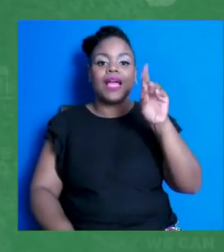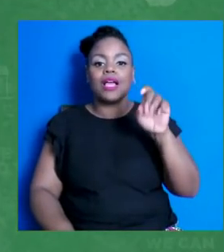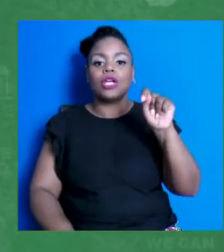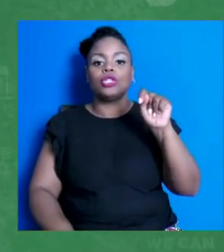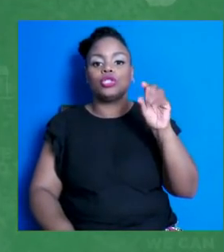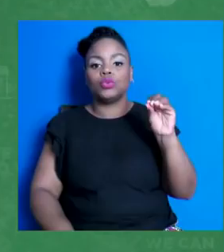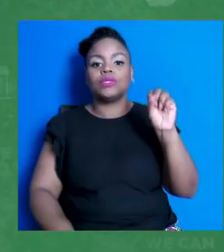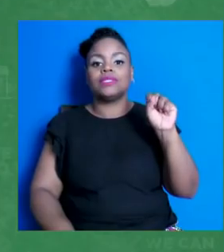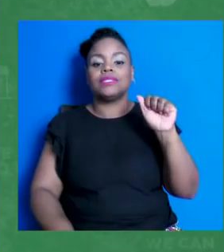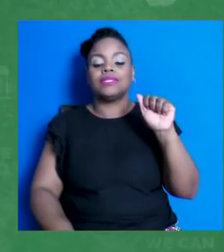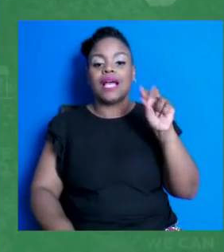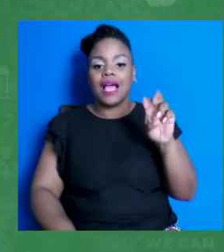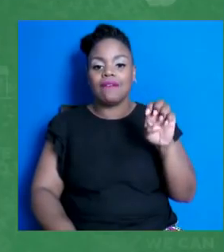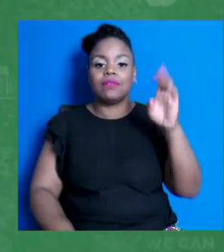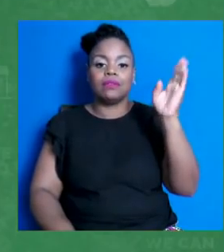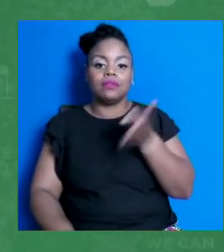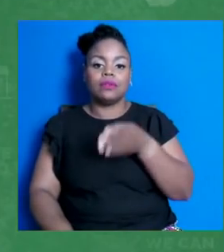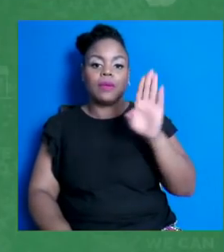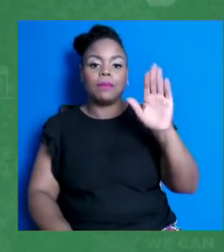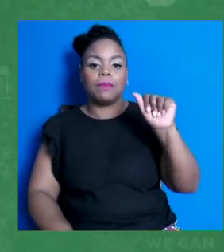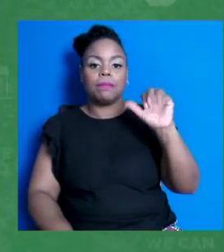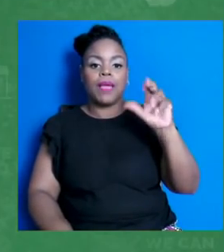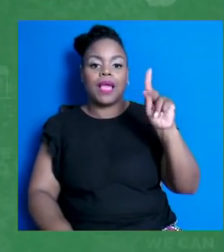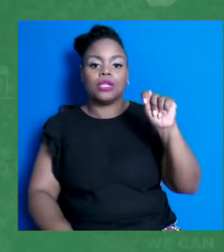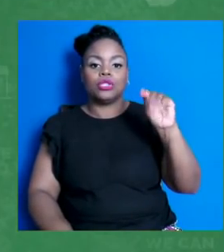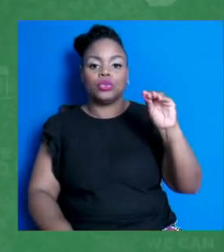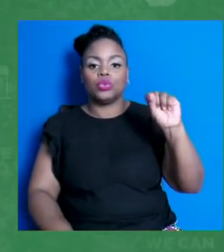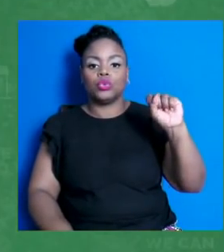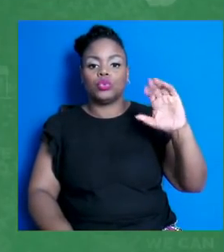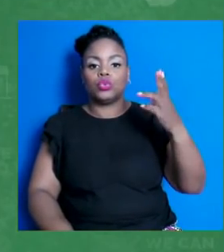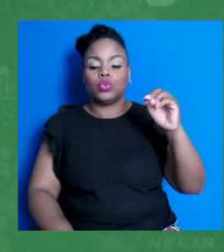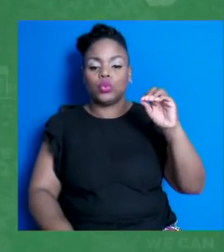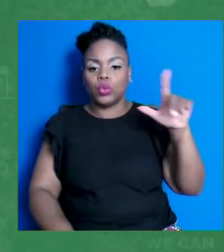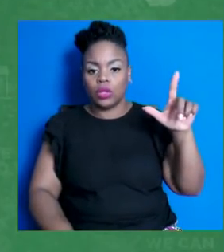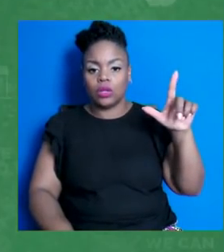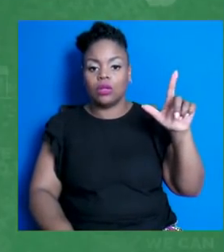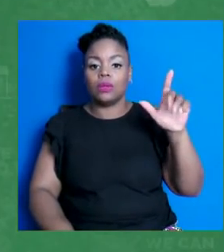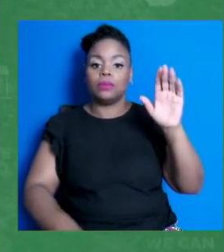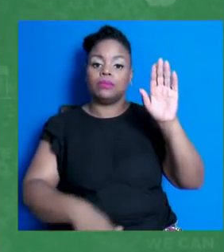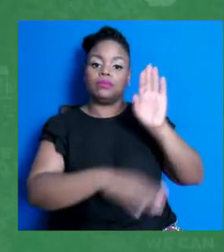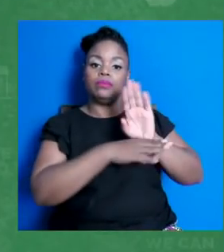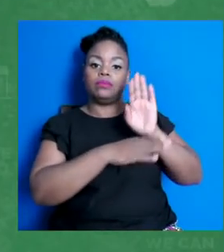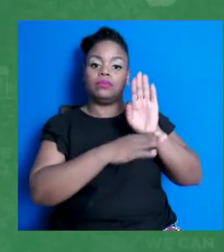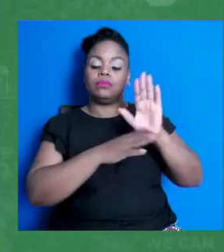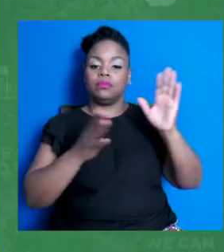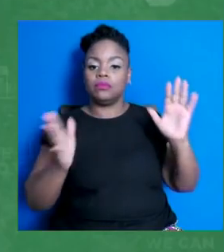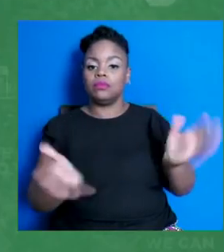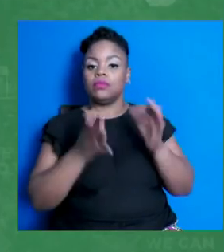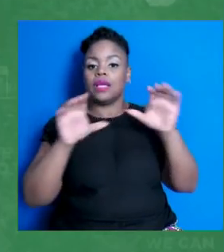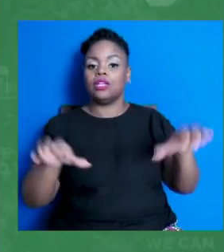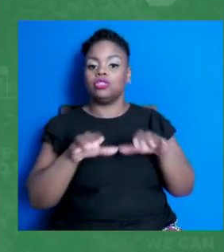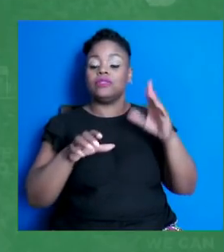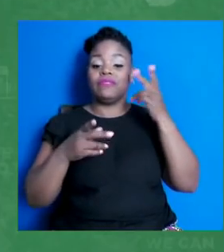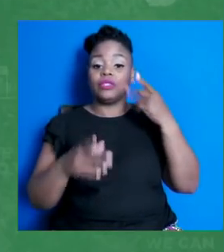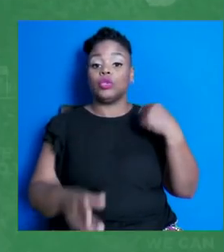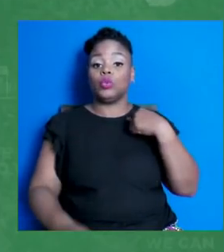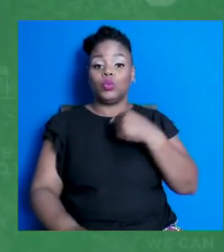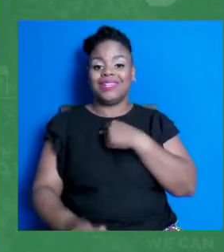to sign up and commit to taking action and visit wecandothis